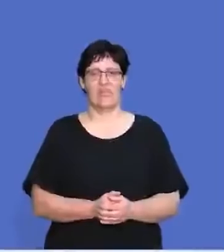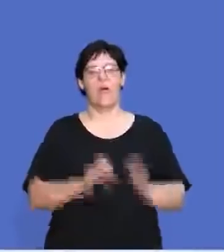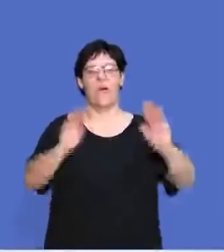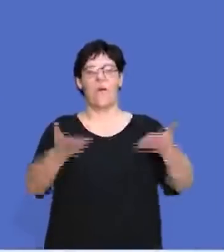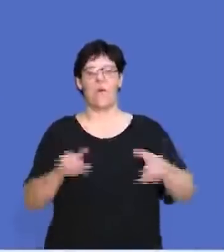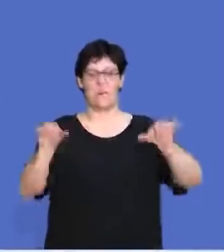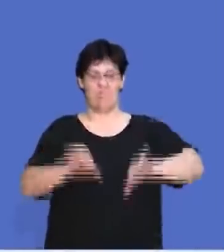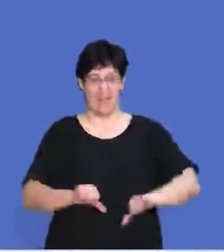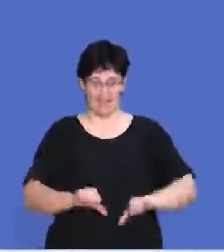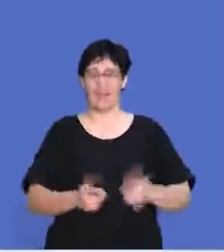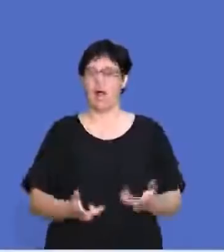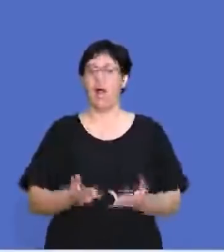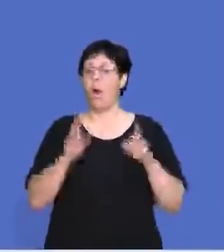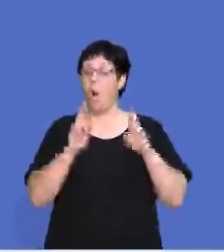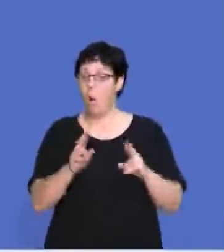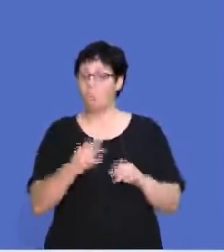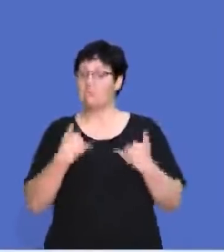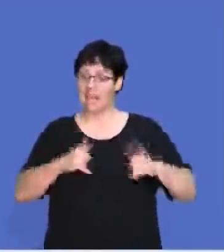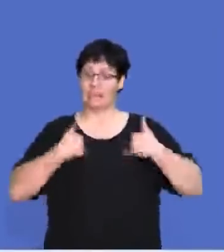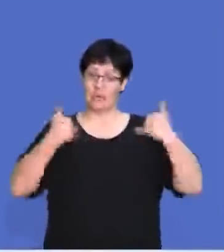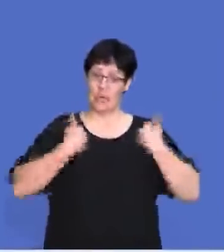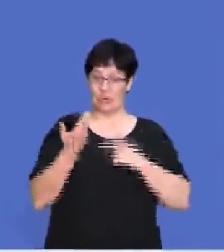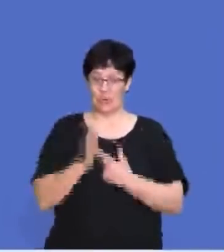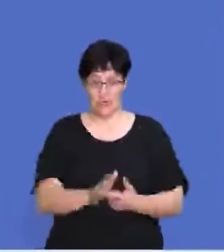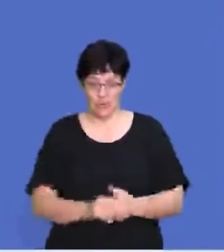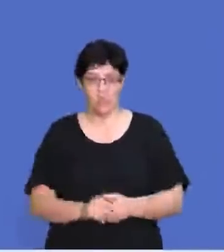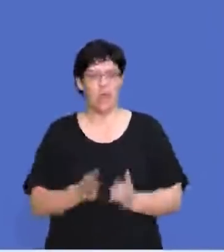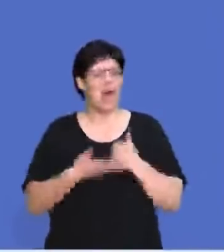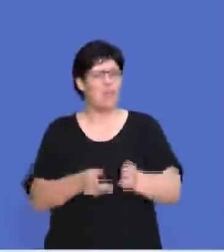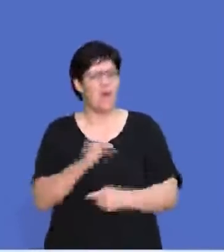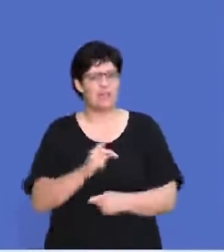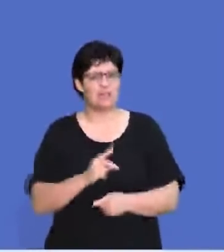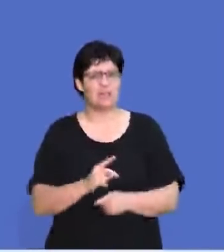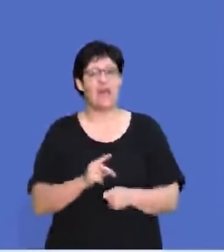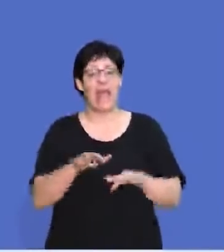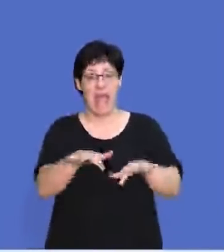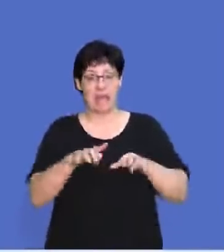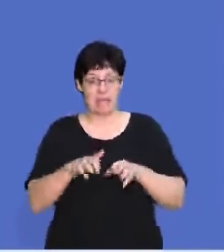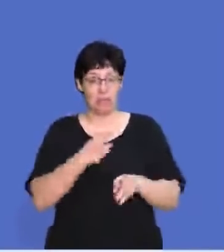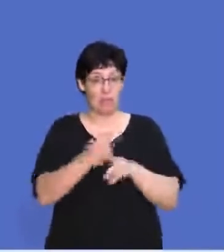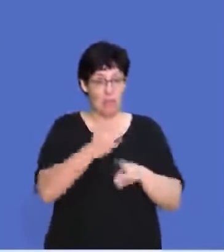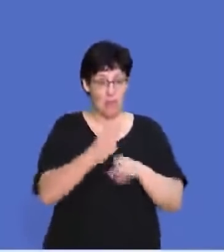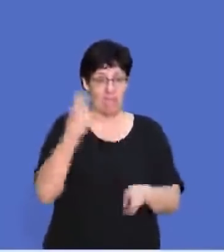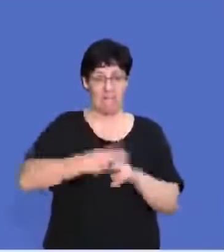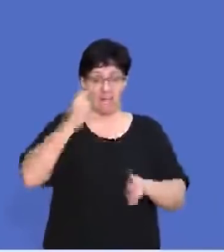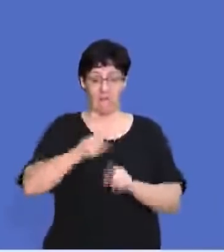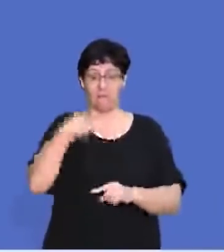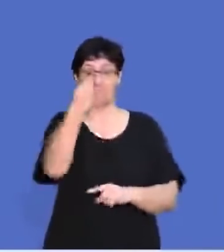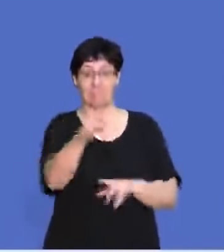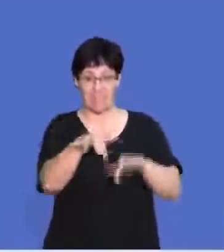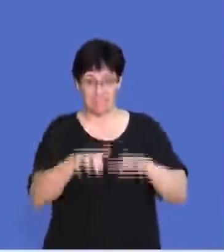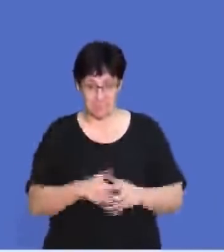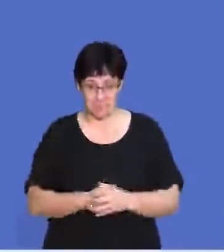Welcome back from the break, guys. I hope you are still enjoying the show. We're assisting you with your final exam prep to help with the upcoming exams.